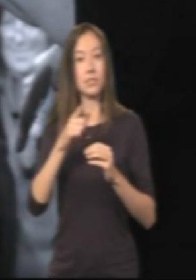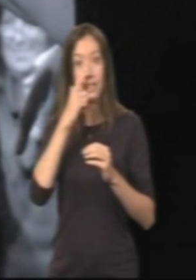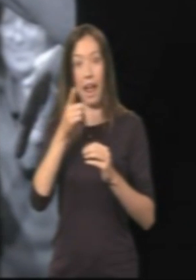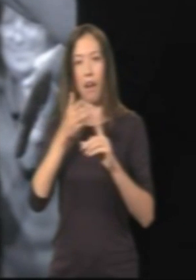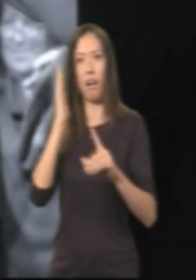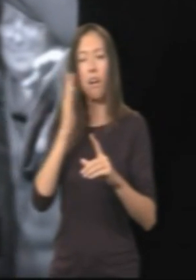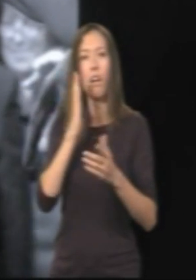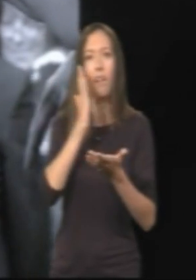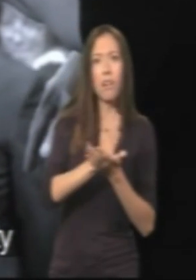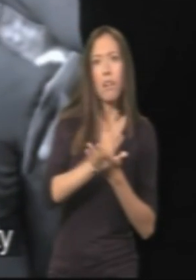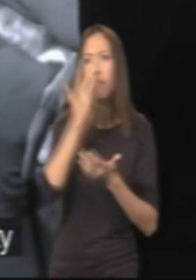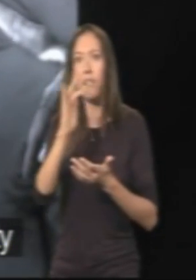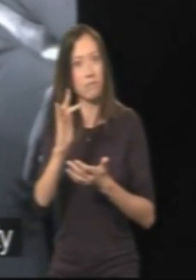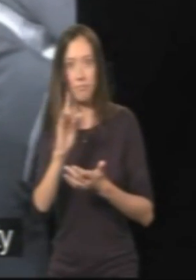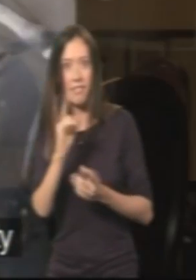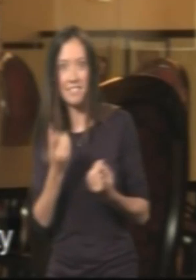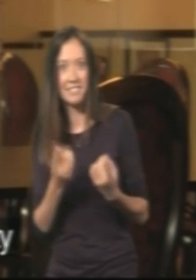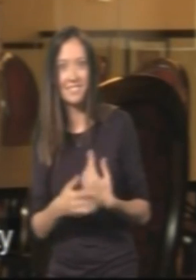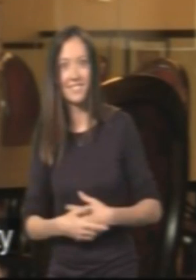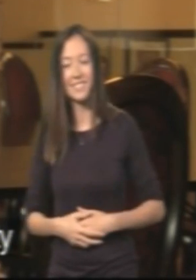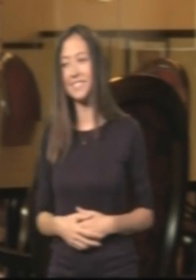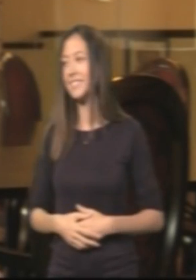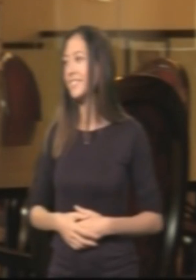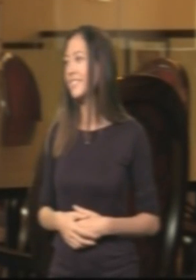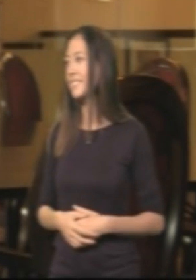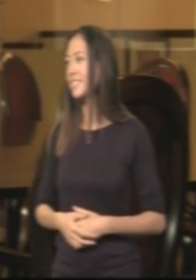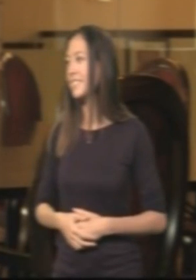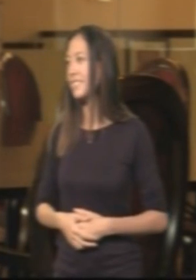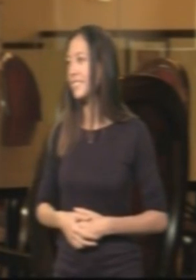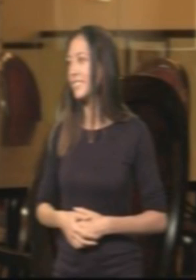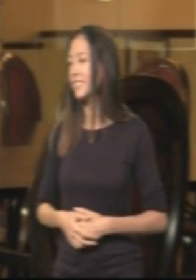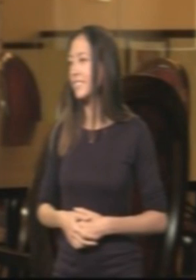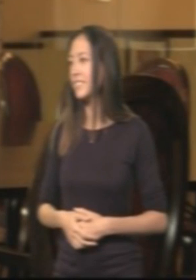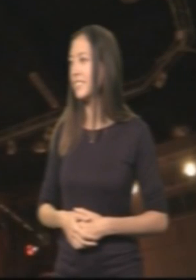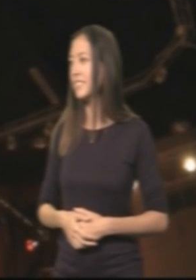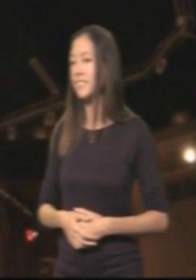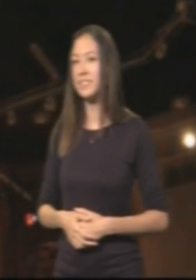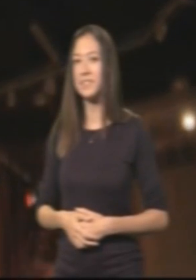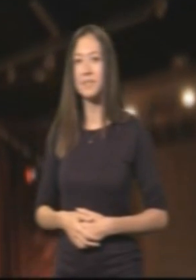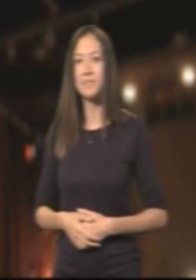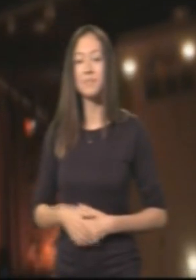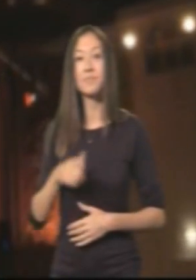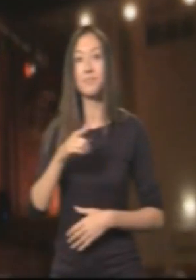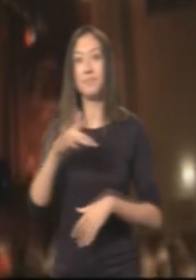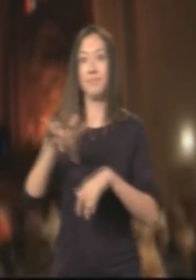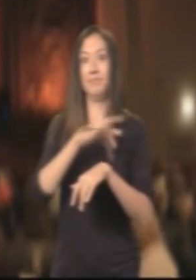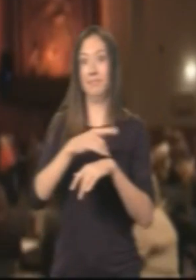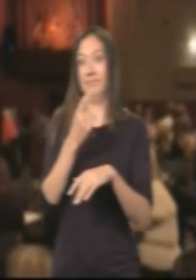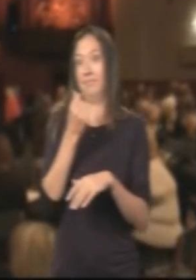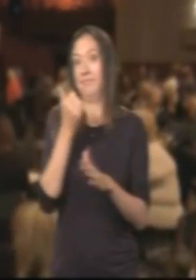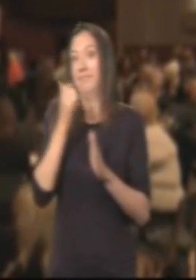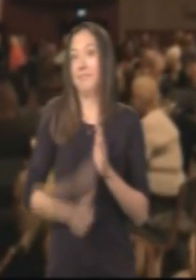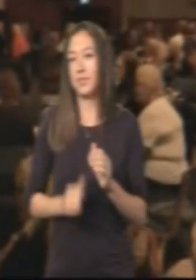The interesting thing about the subconscious is it can't tell the difference between reality and what is fiction. The show is about to kick